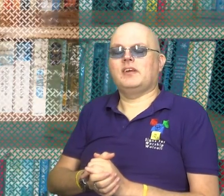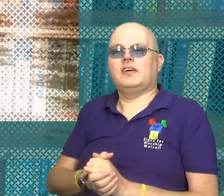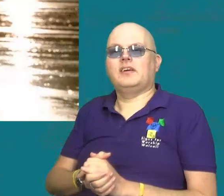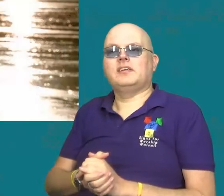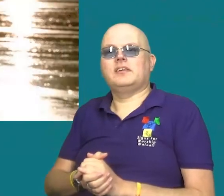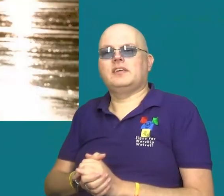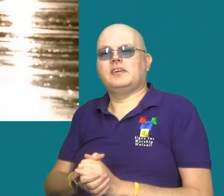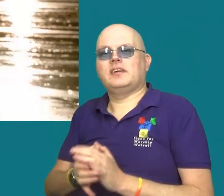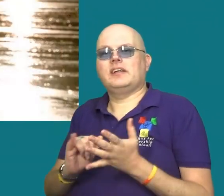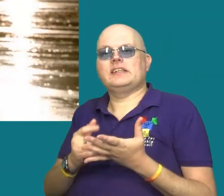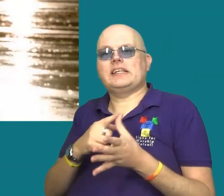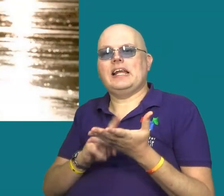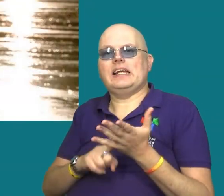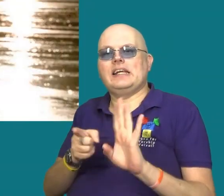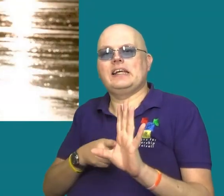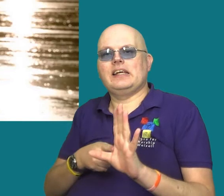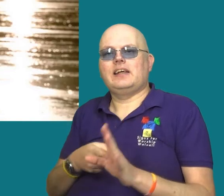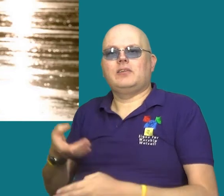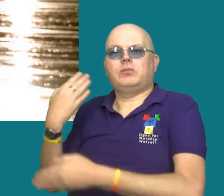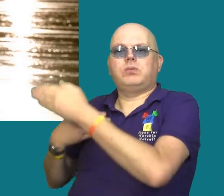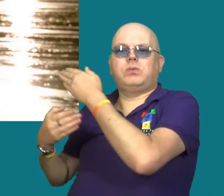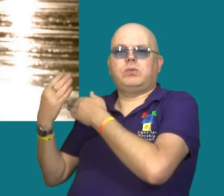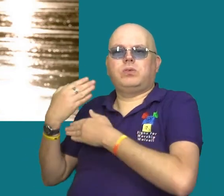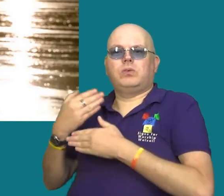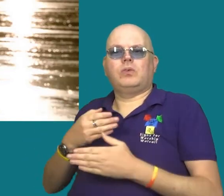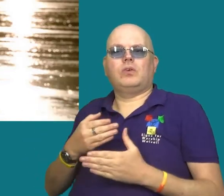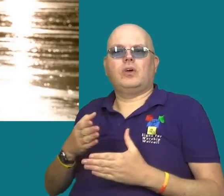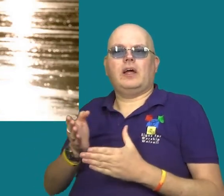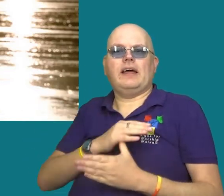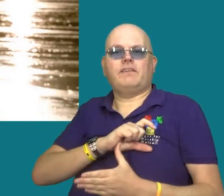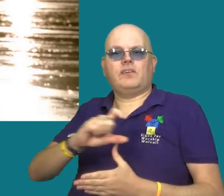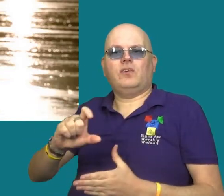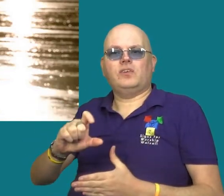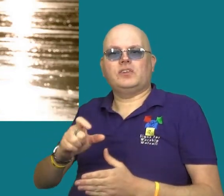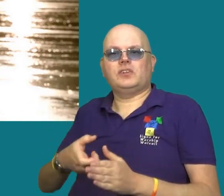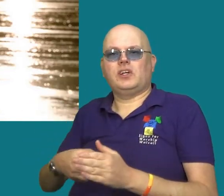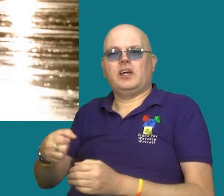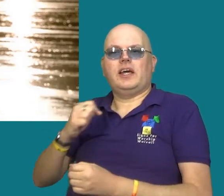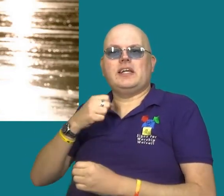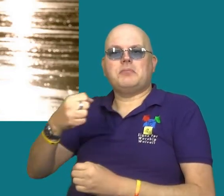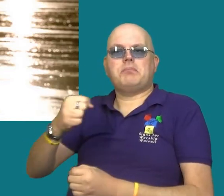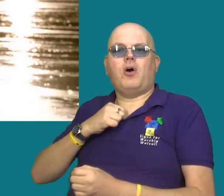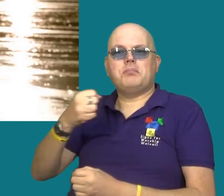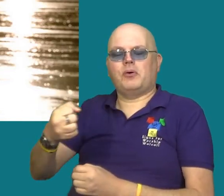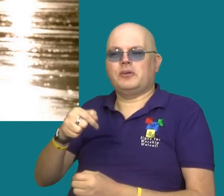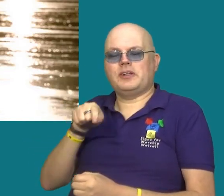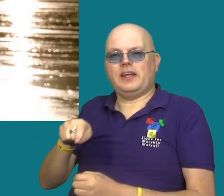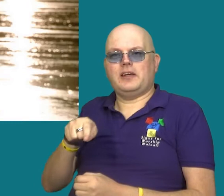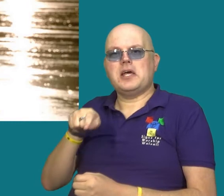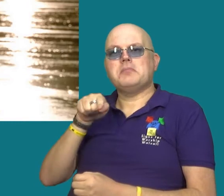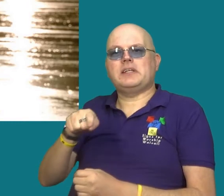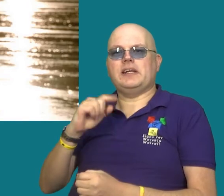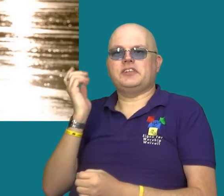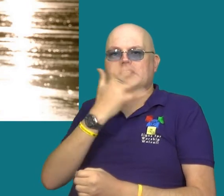Sally came on an Alpha Course a number of years ago that I was leading in a local pub. But there was a real